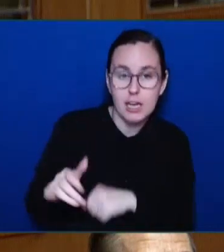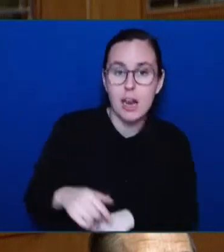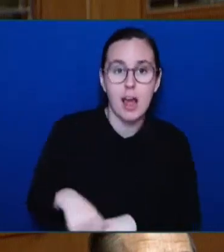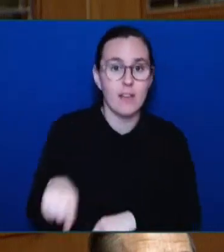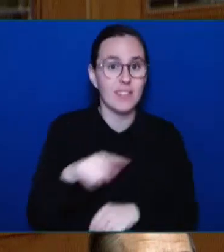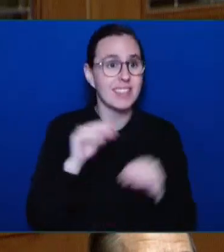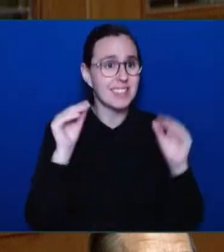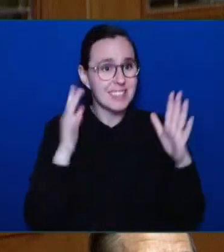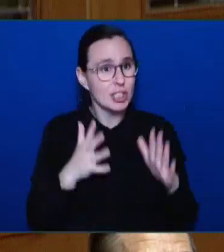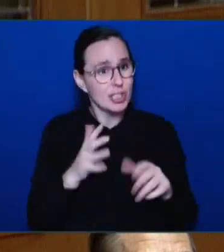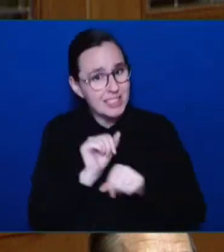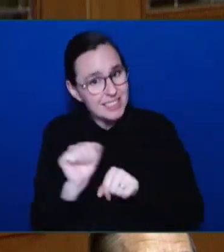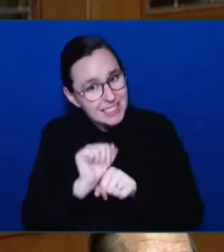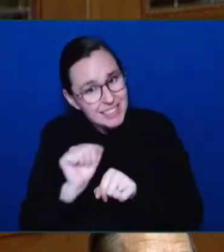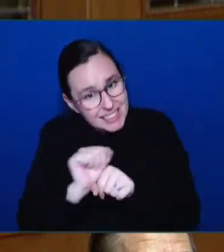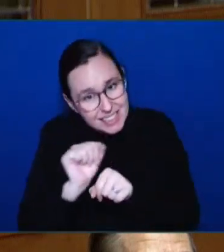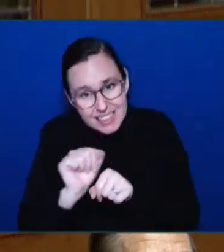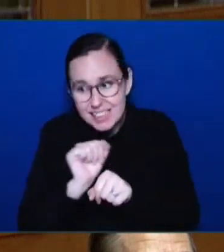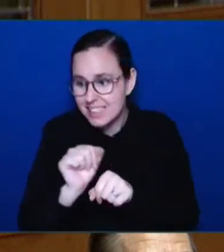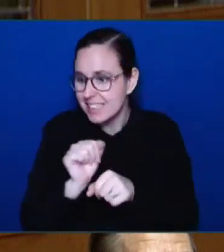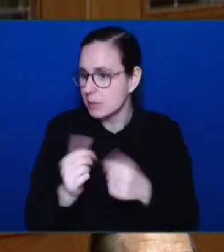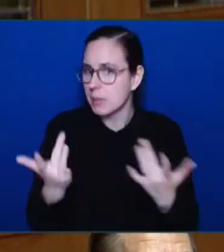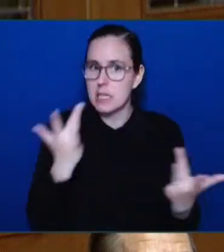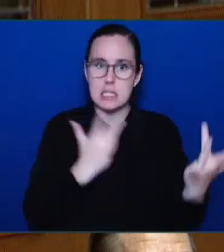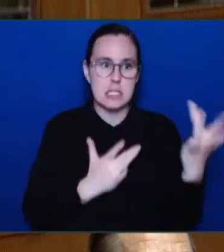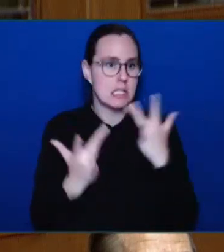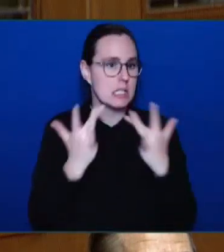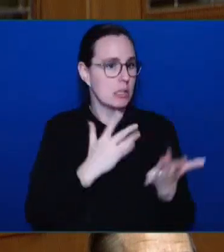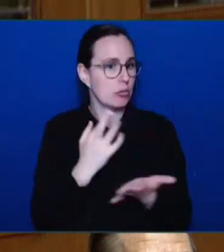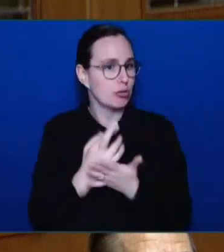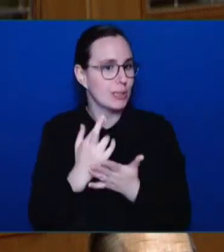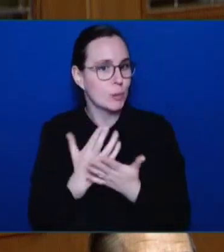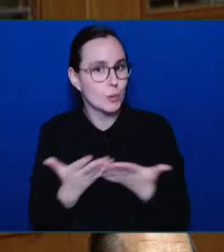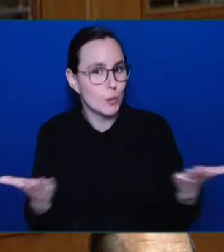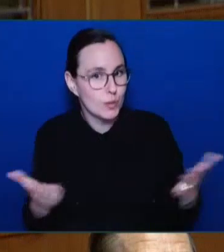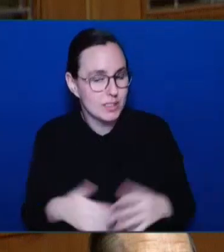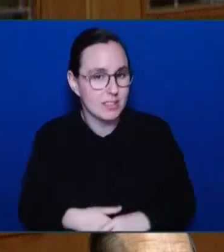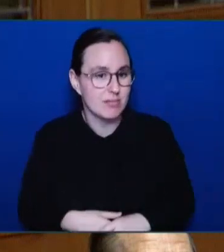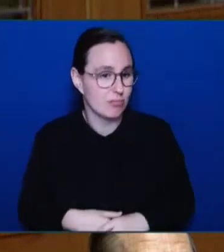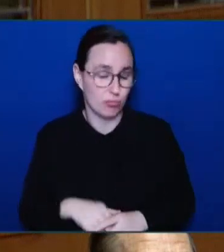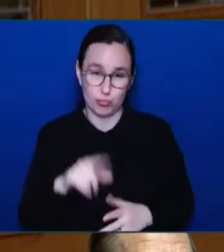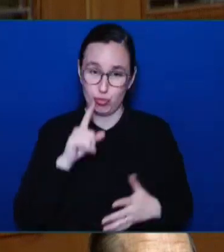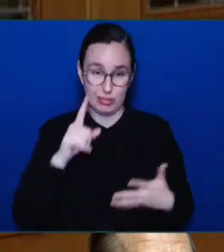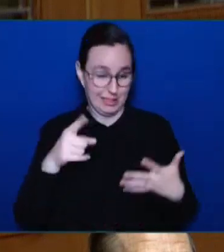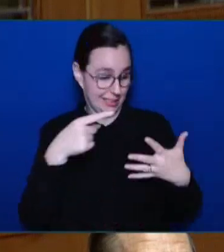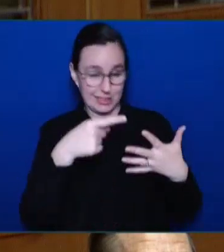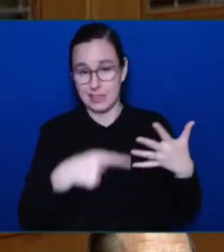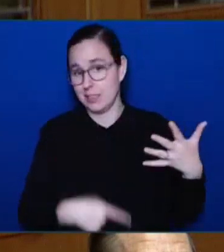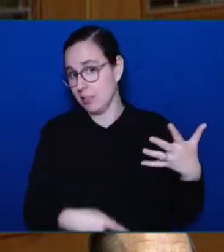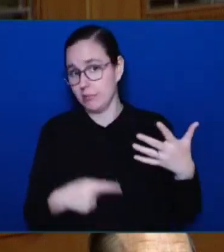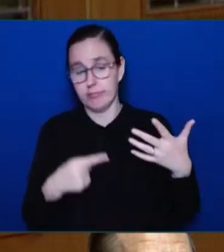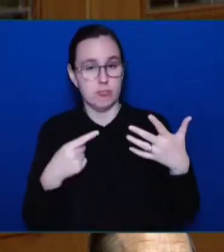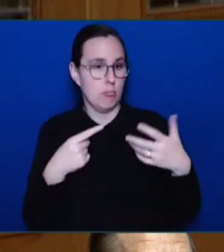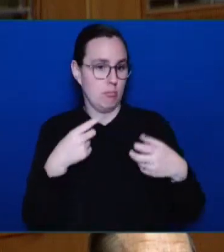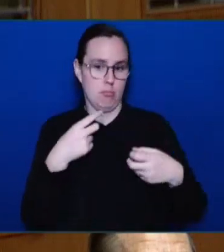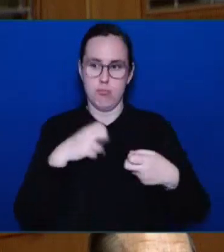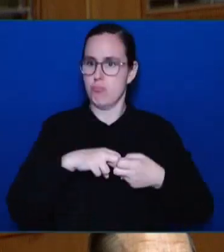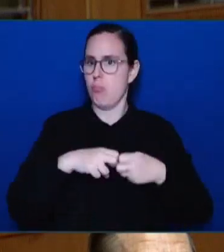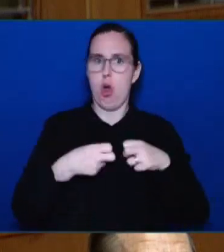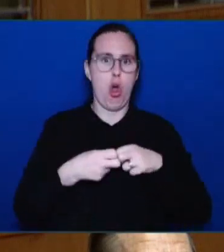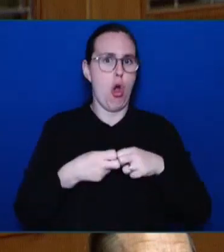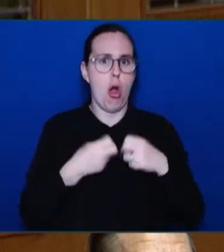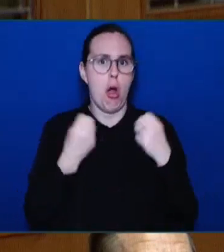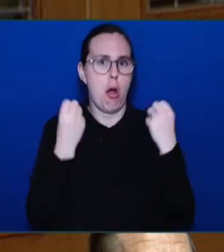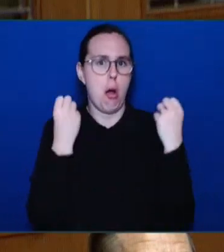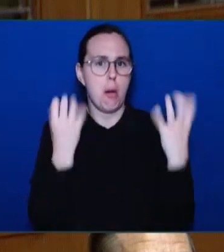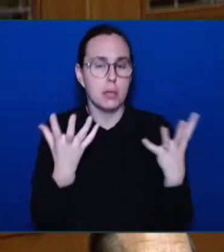The dog-whistle politics of division, of pitting people against each other, will not solve these very real crises that children